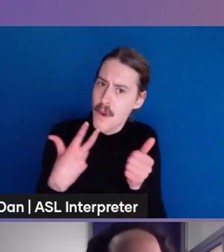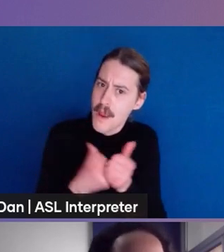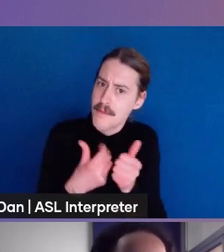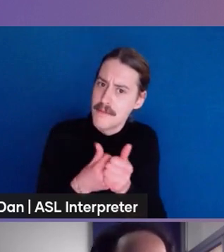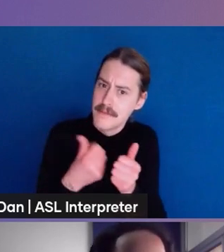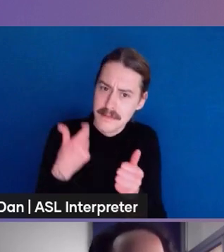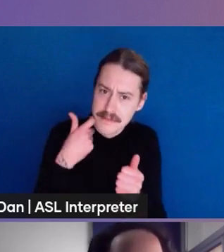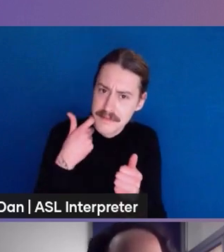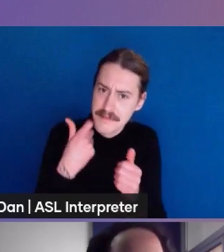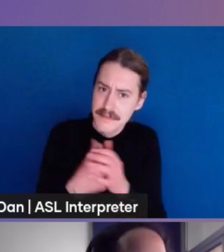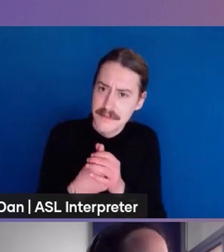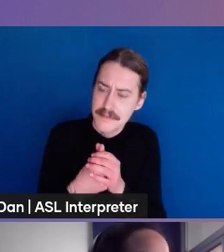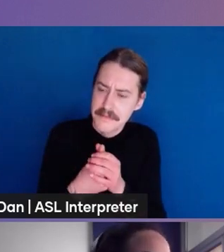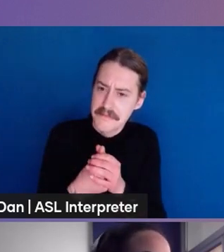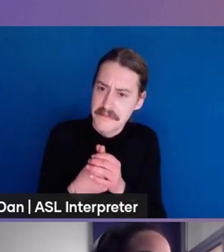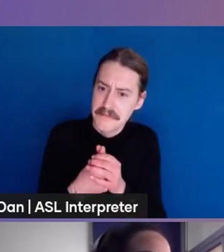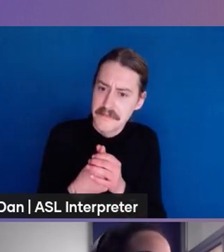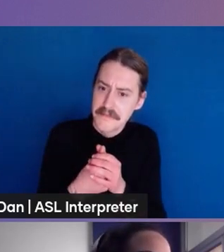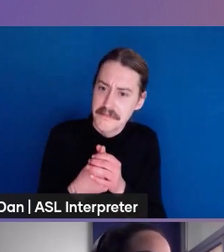a bit outdated